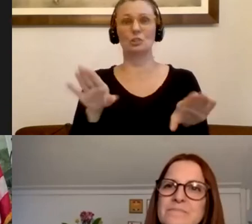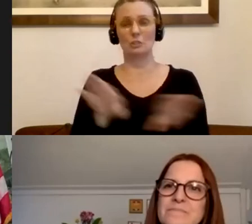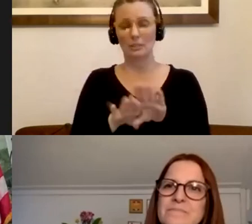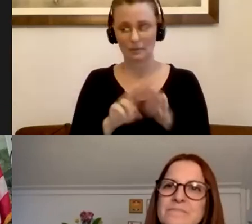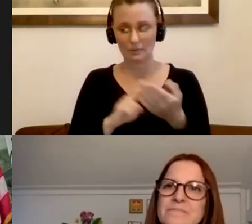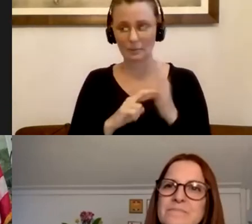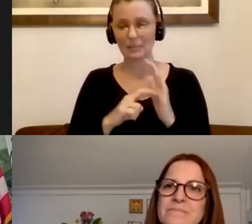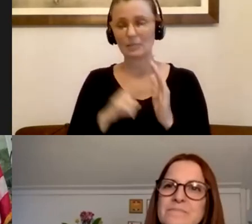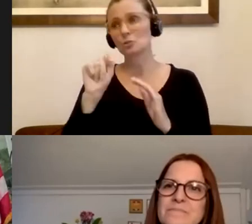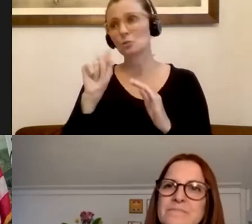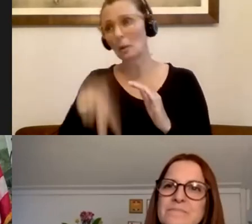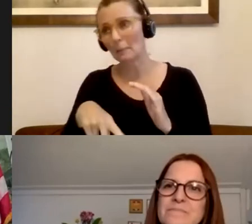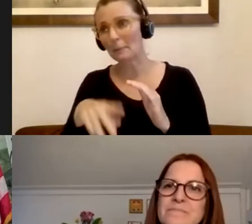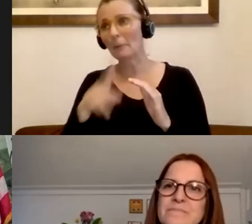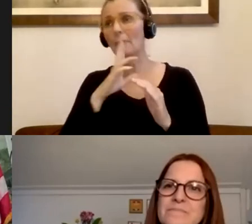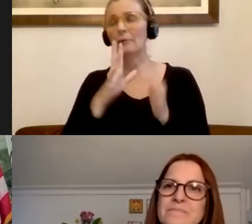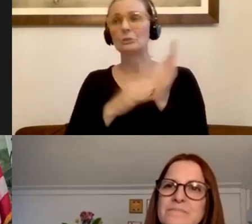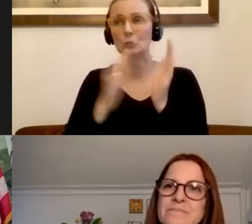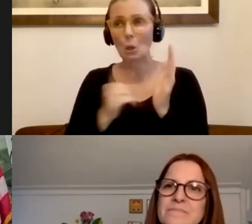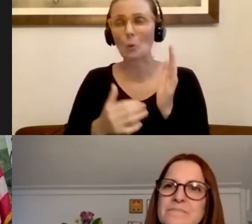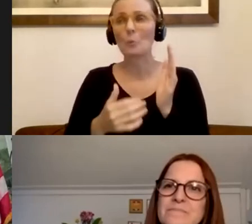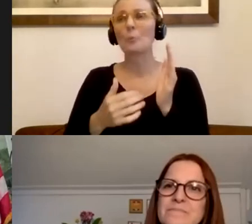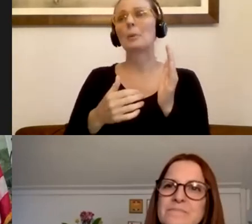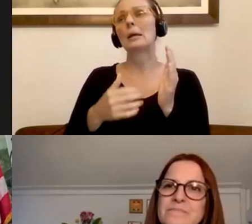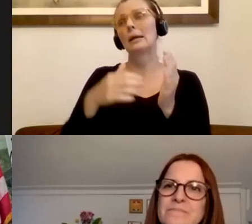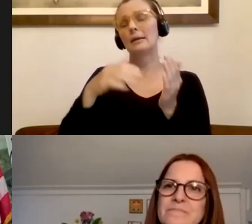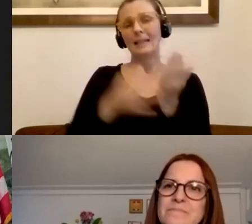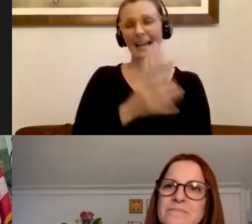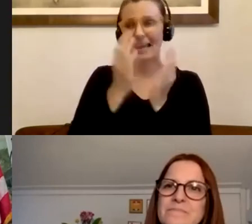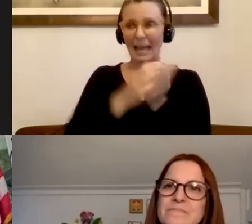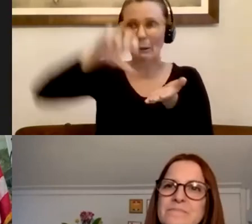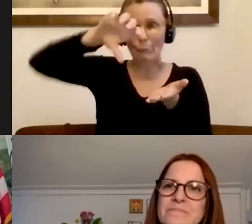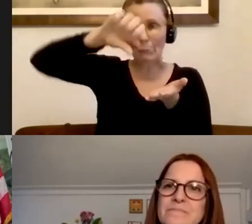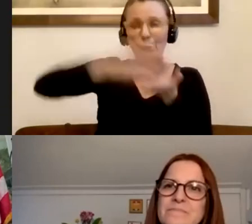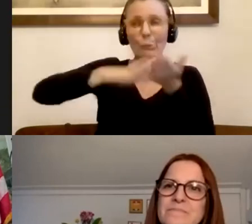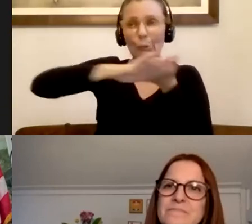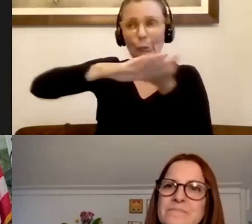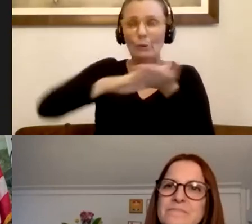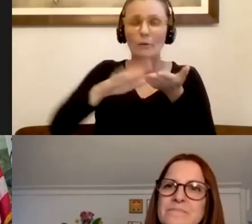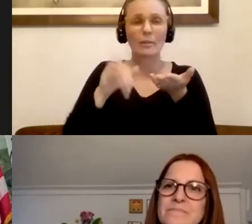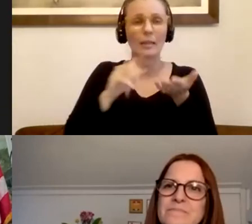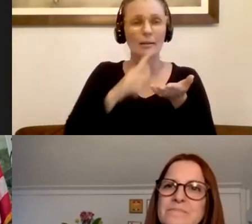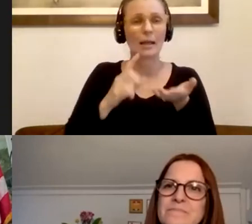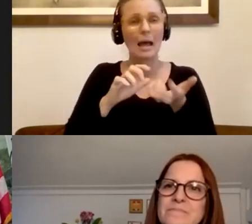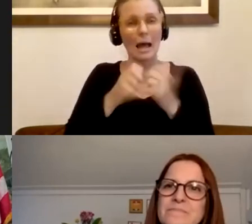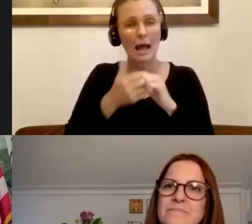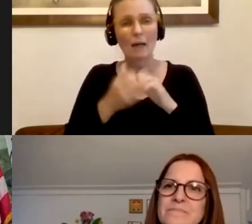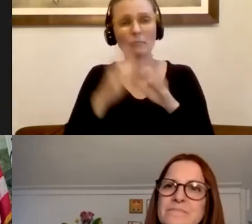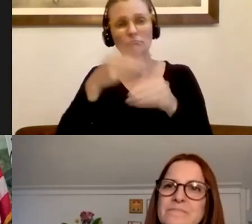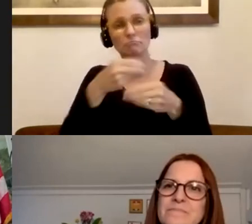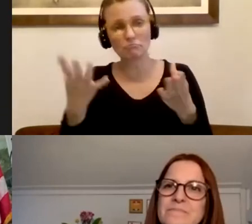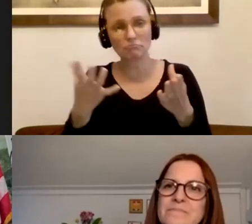toilet paper. What is the Council on Aging in the city system for getting essential toiletries to seniors, especially if the building